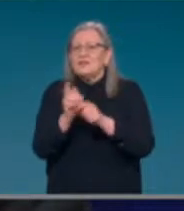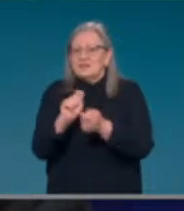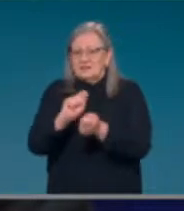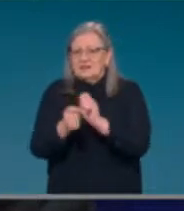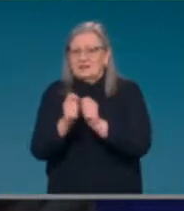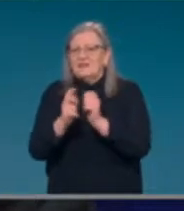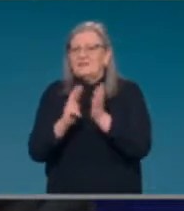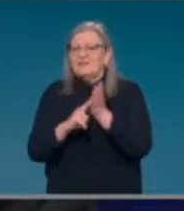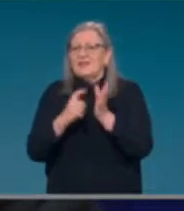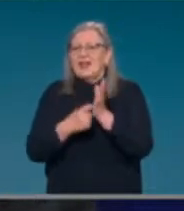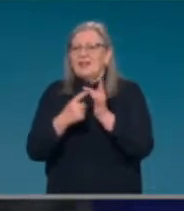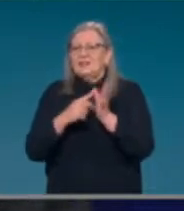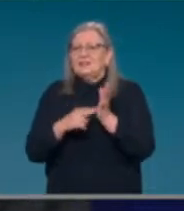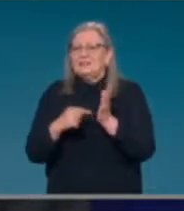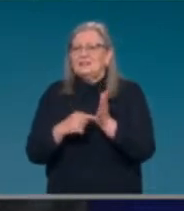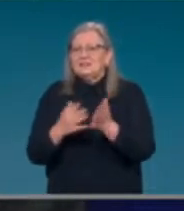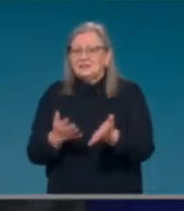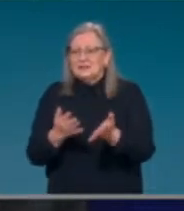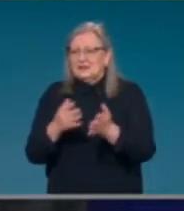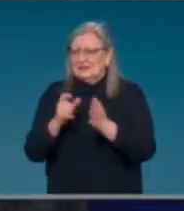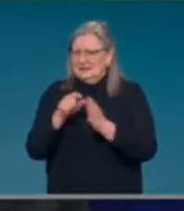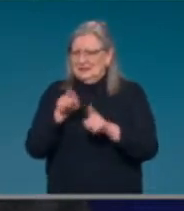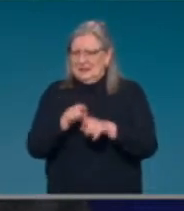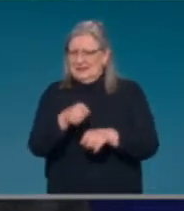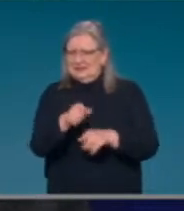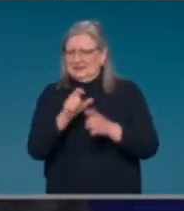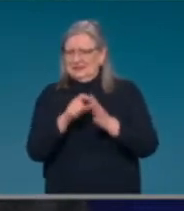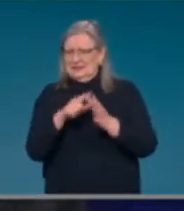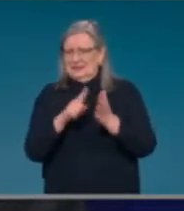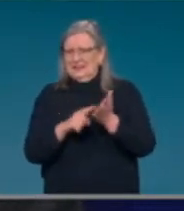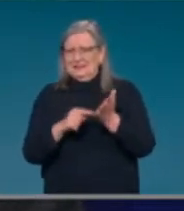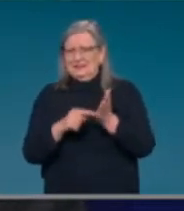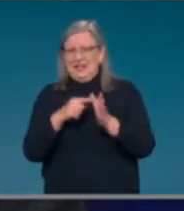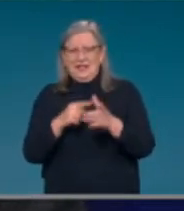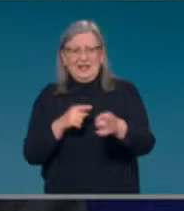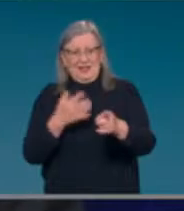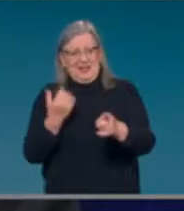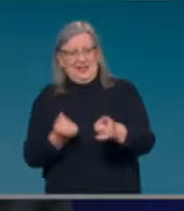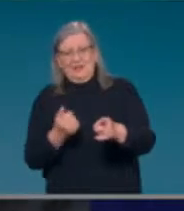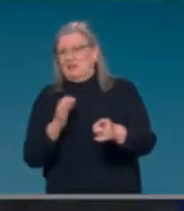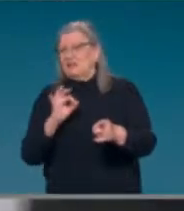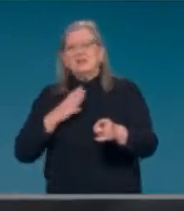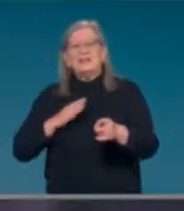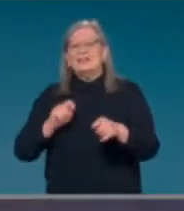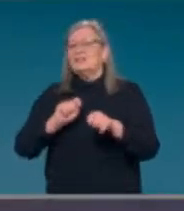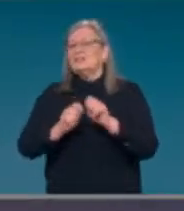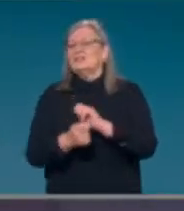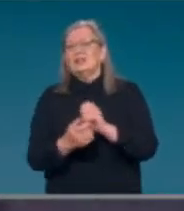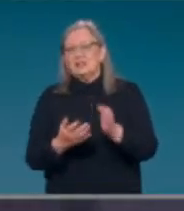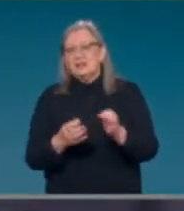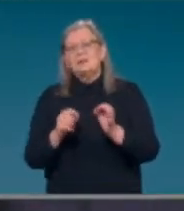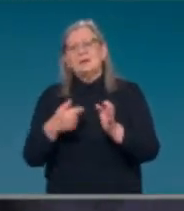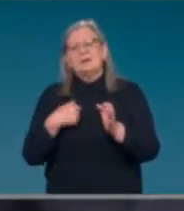change the booster. So, unfortunately, the answer is we'll have to wait and see. And on the logistics?